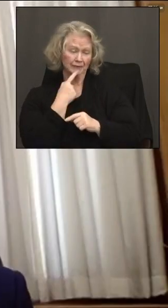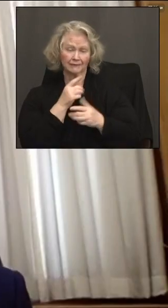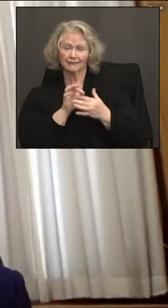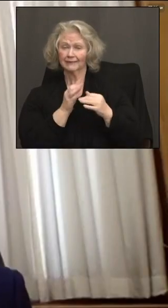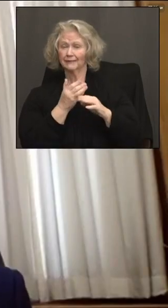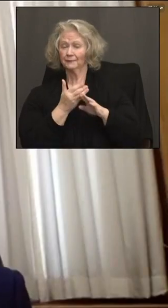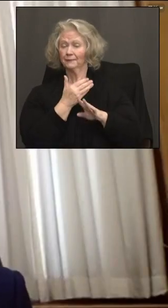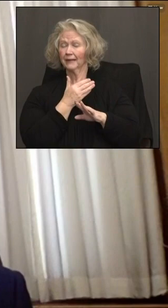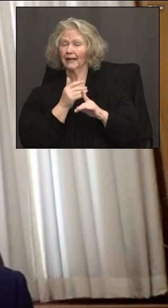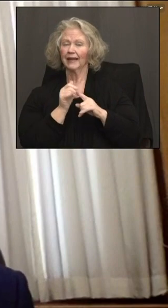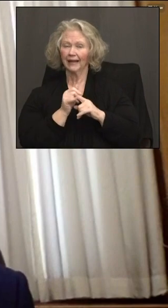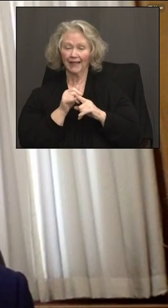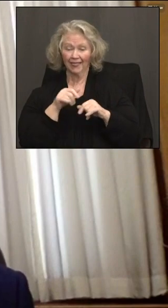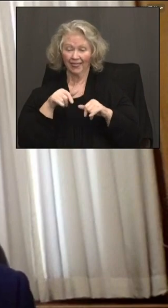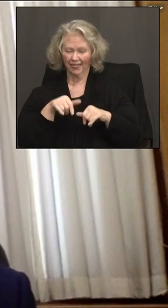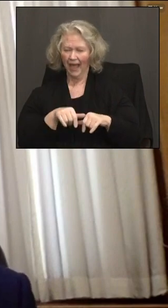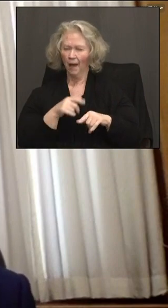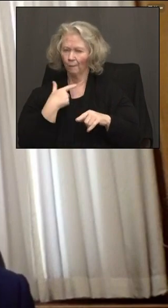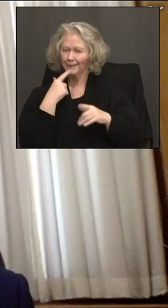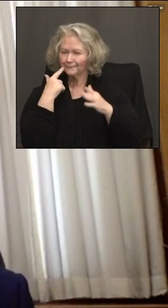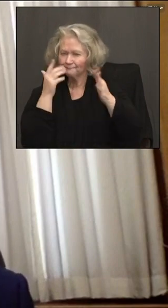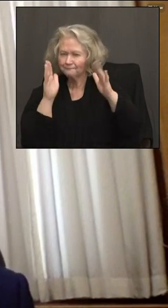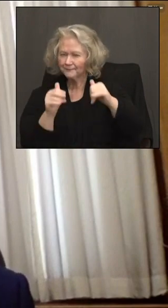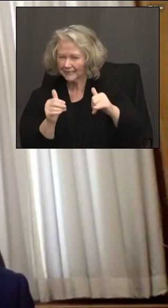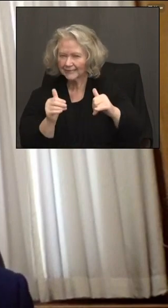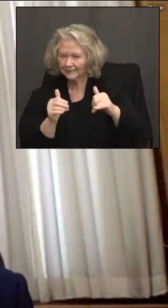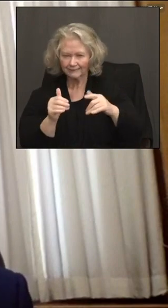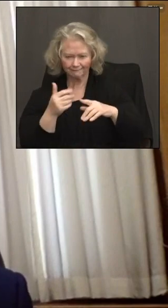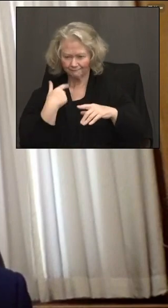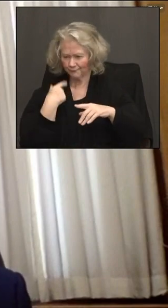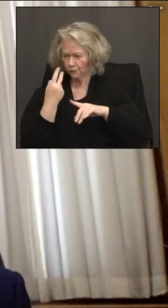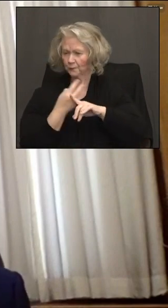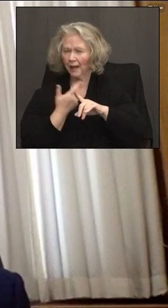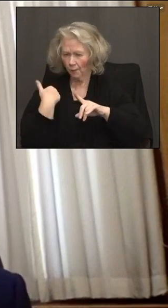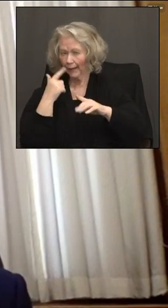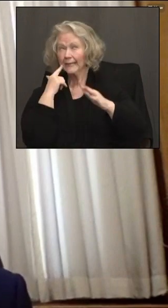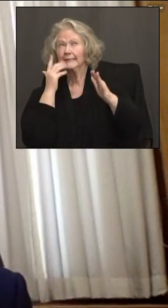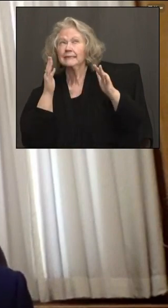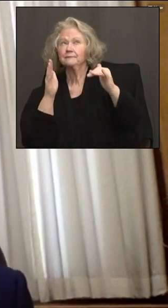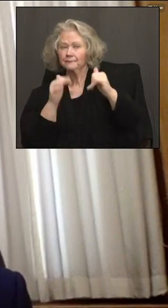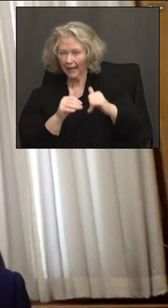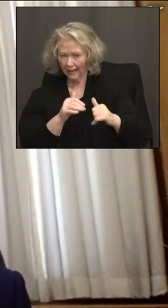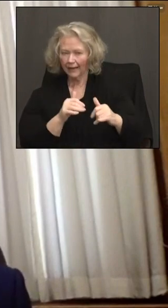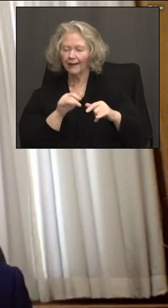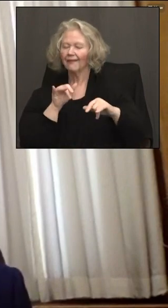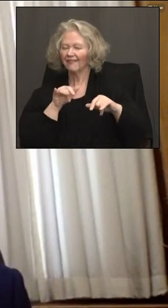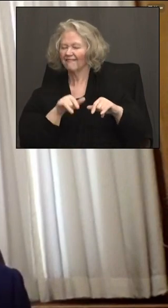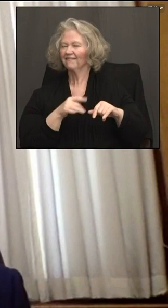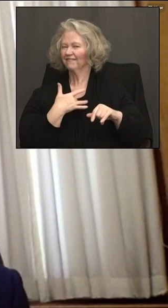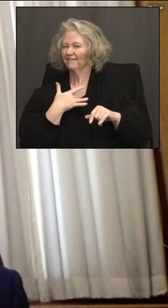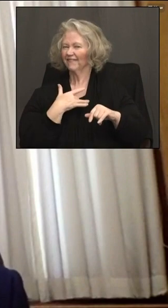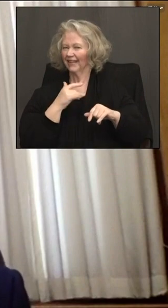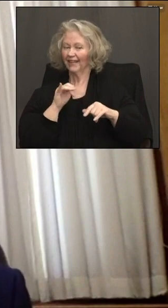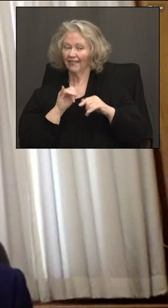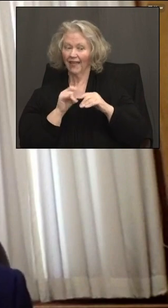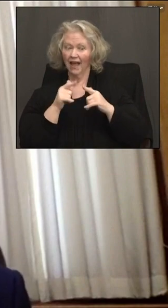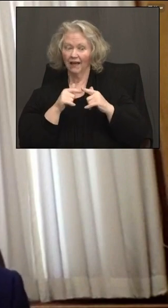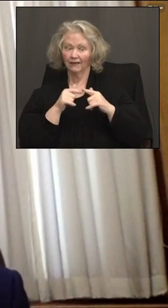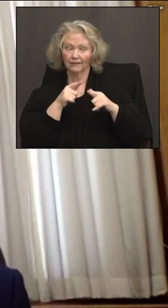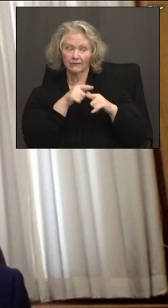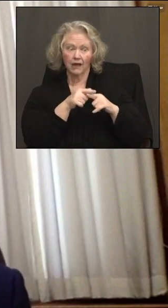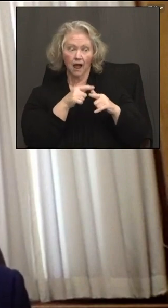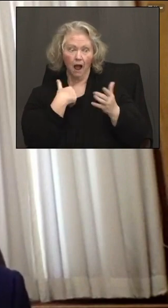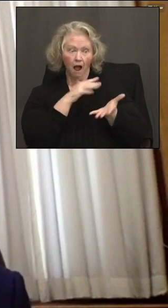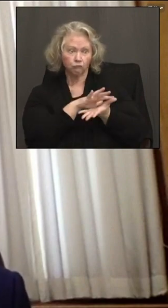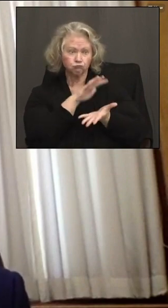this is the point at which we forecasted a month ago that we'd start to see supply outstrip